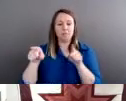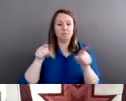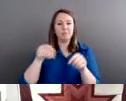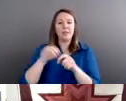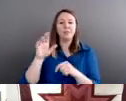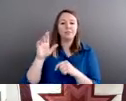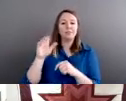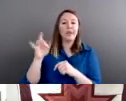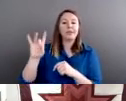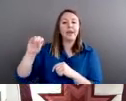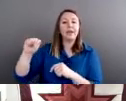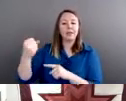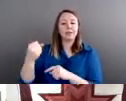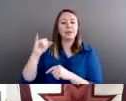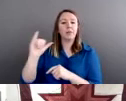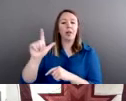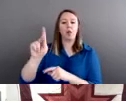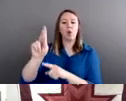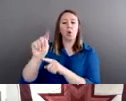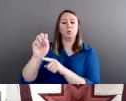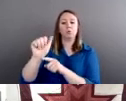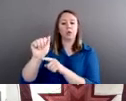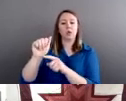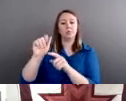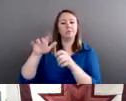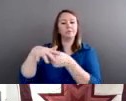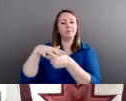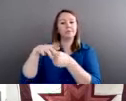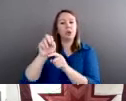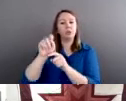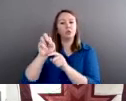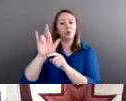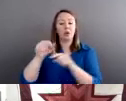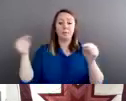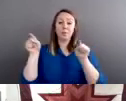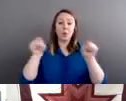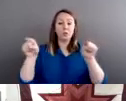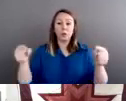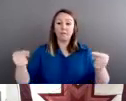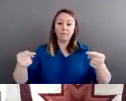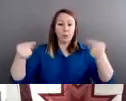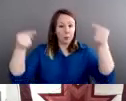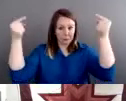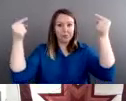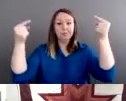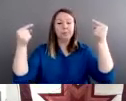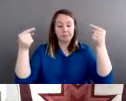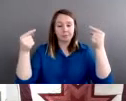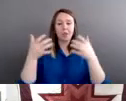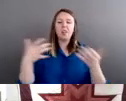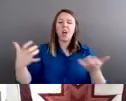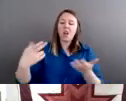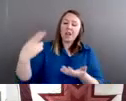And these two men had a feud. There were a lot of, there's a lot of history and debate